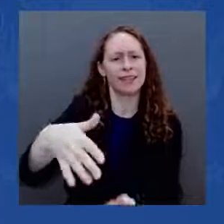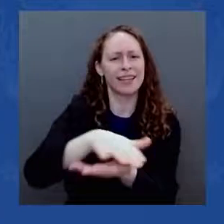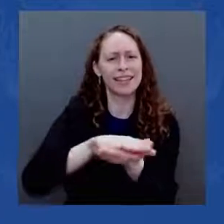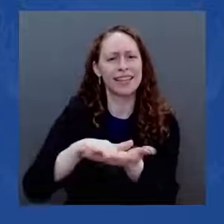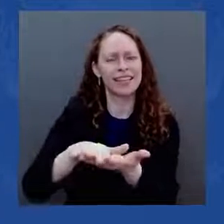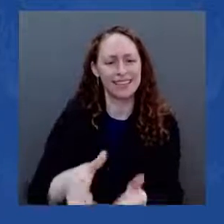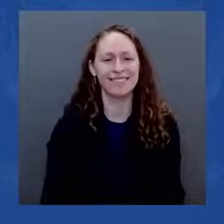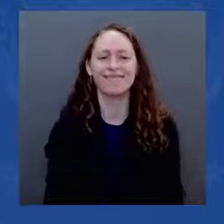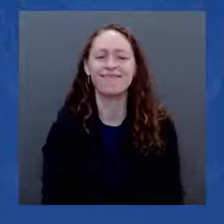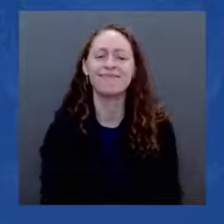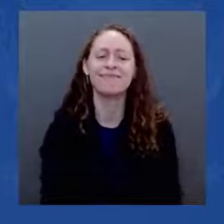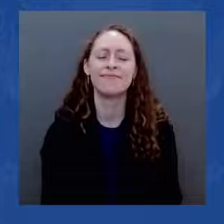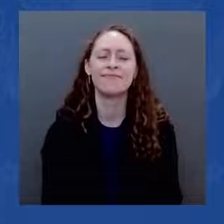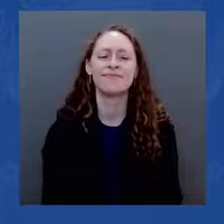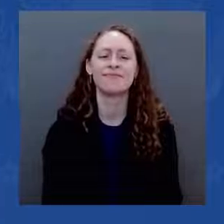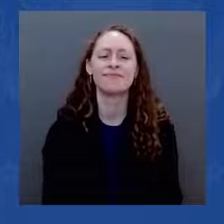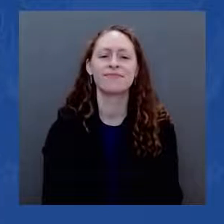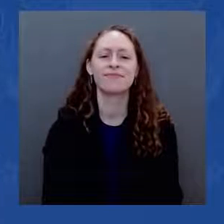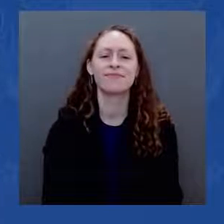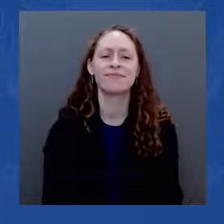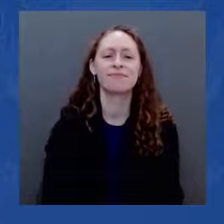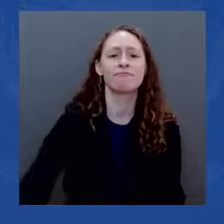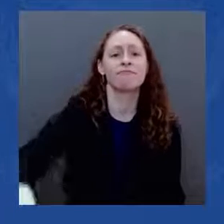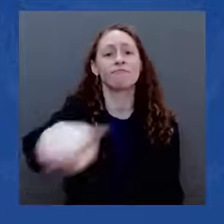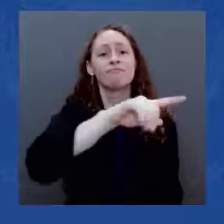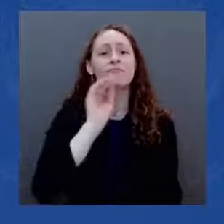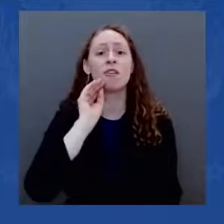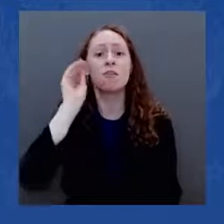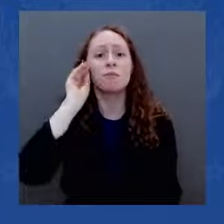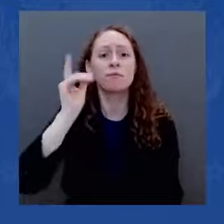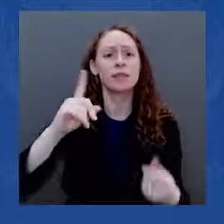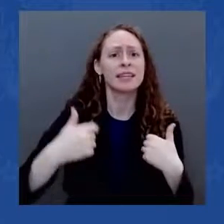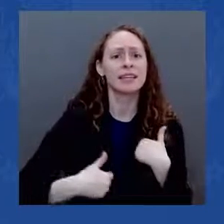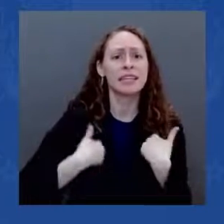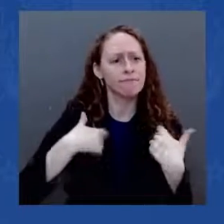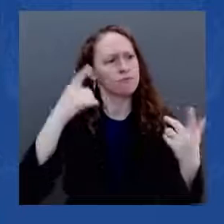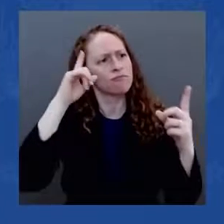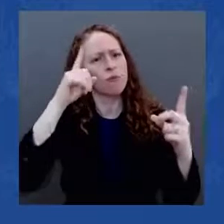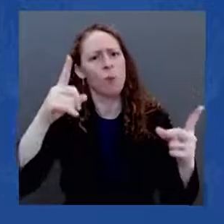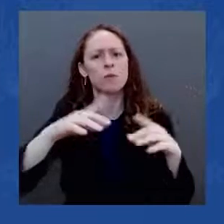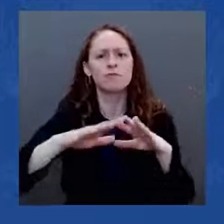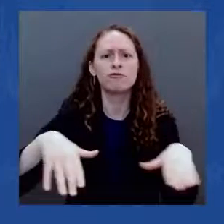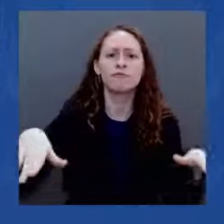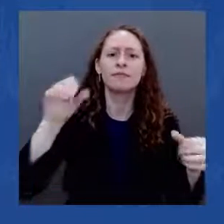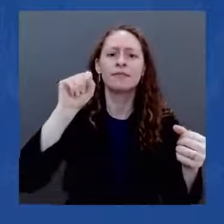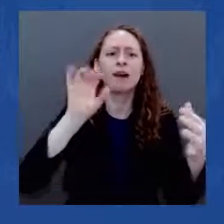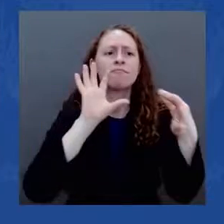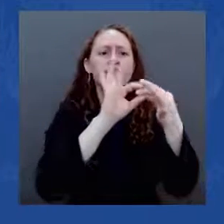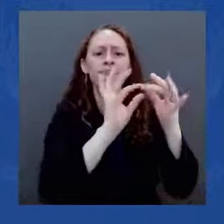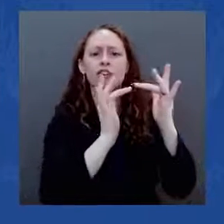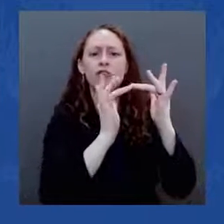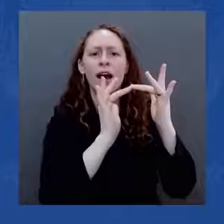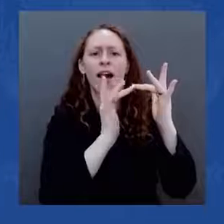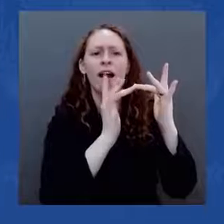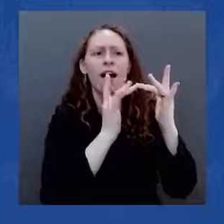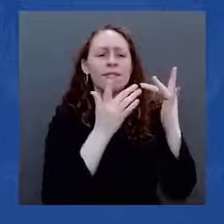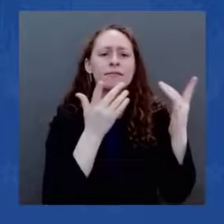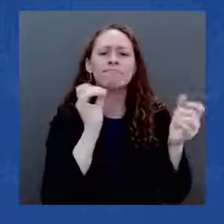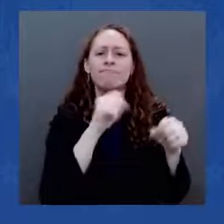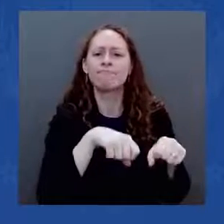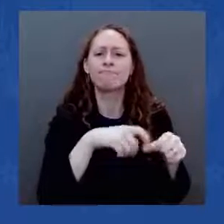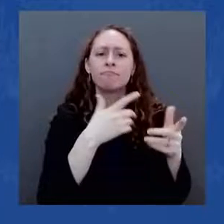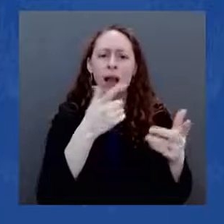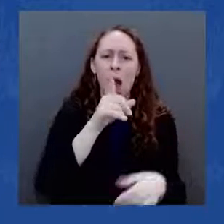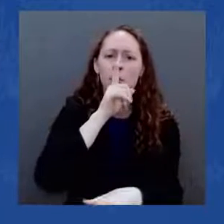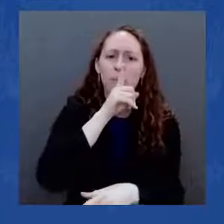food parking lot. People need good jobs. Mitch has told me about the man he met in Jackson, Mississippi, who told him, quote,